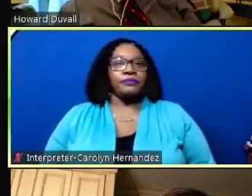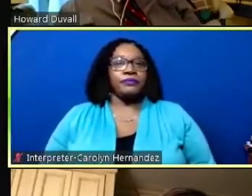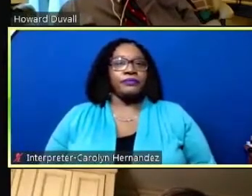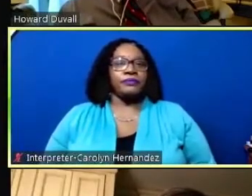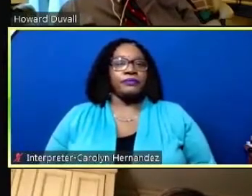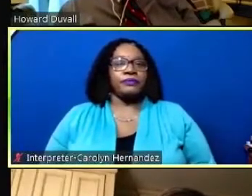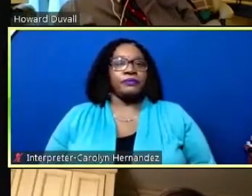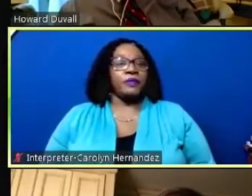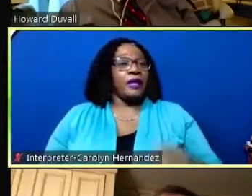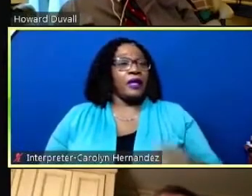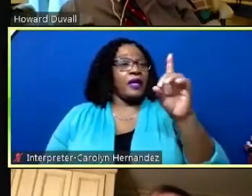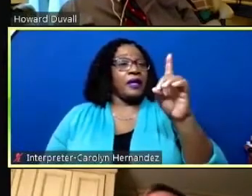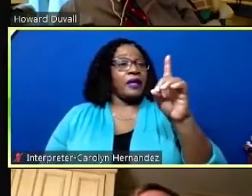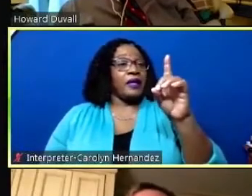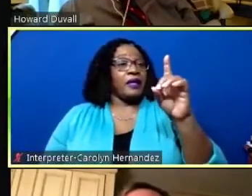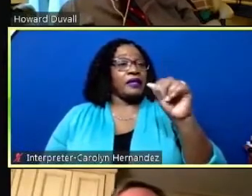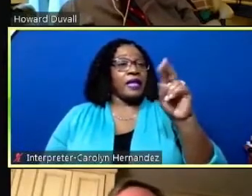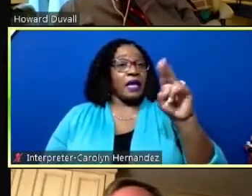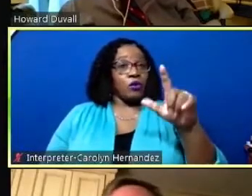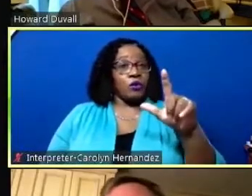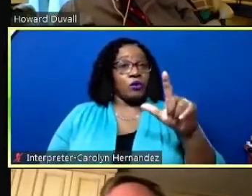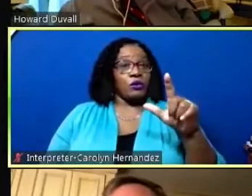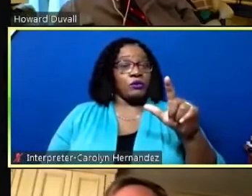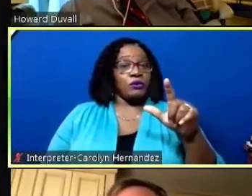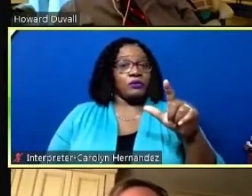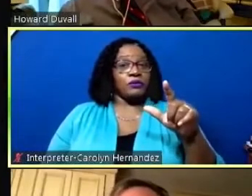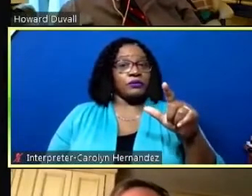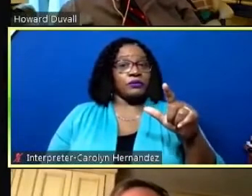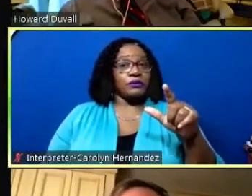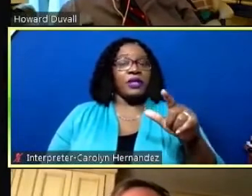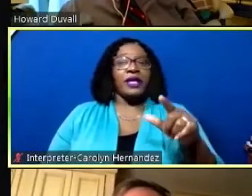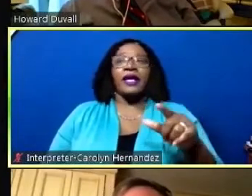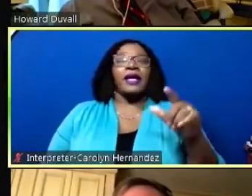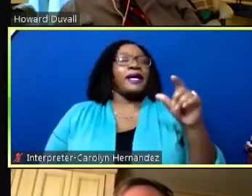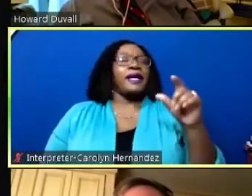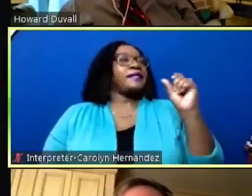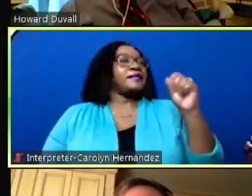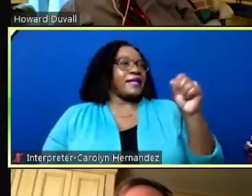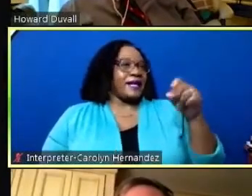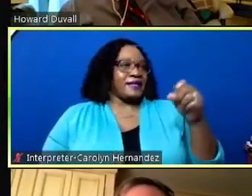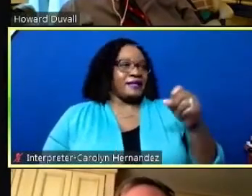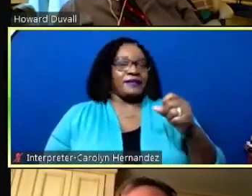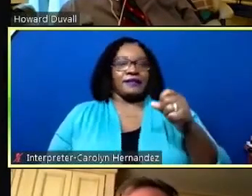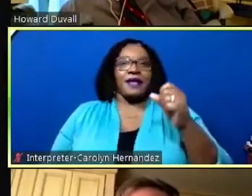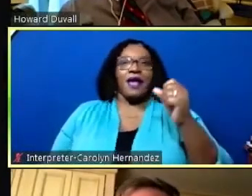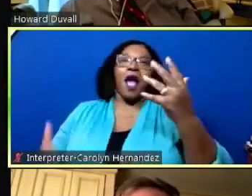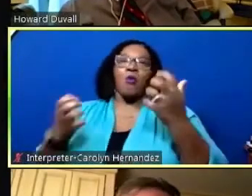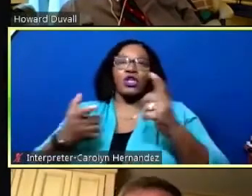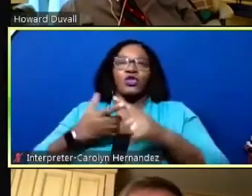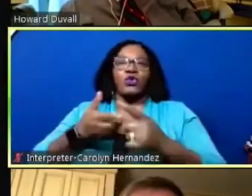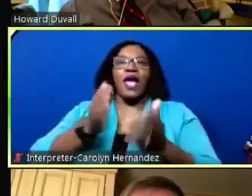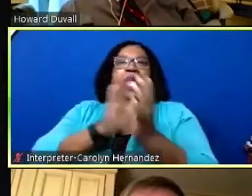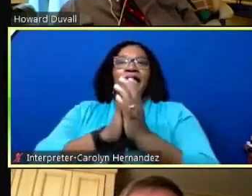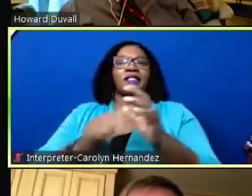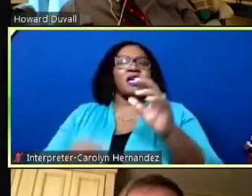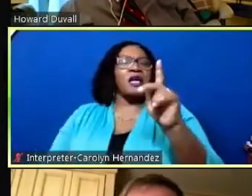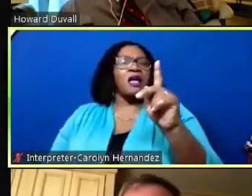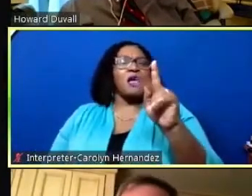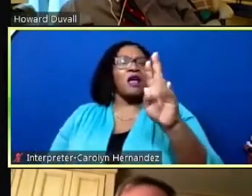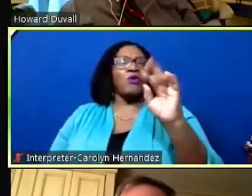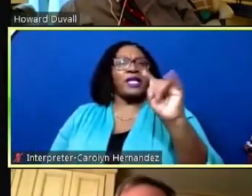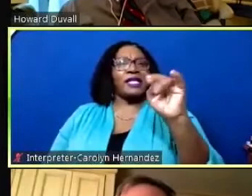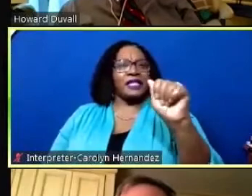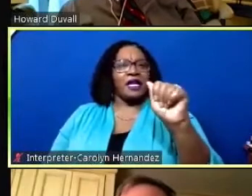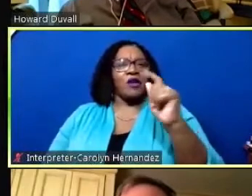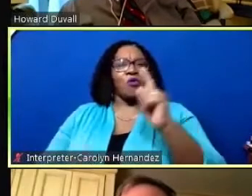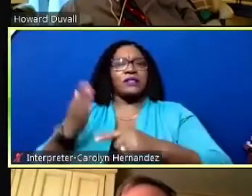daniel daniel uh yes i just wanted to um ask krista what the best